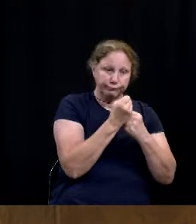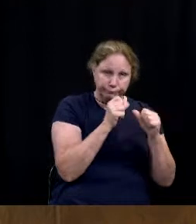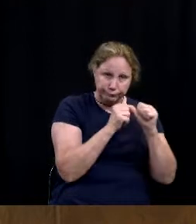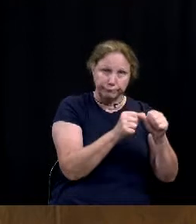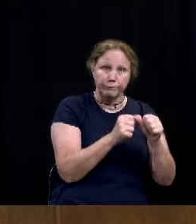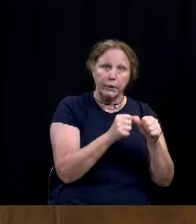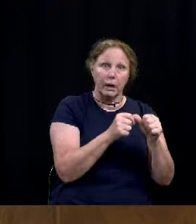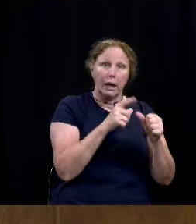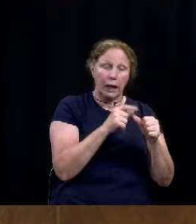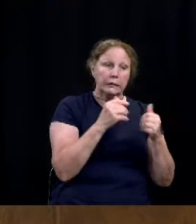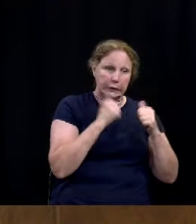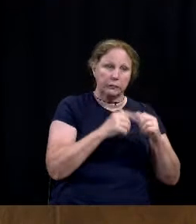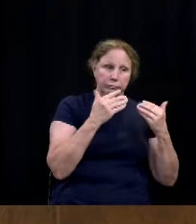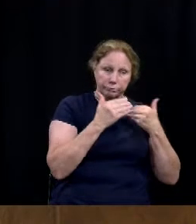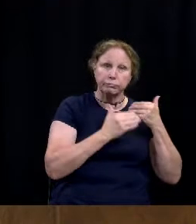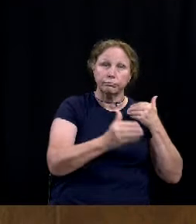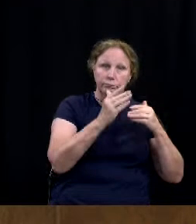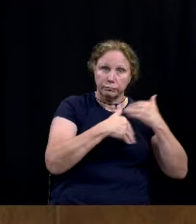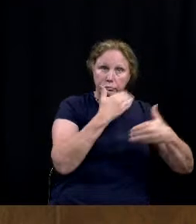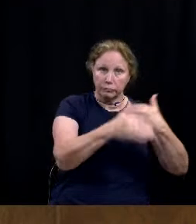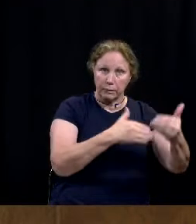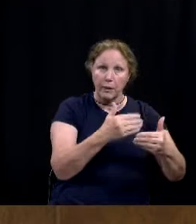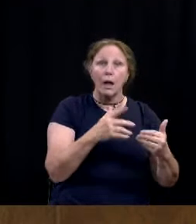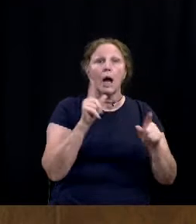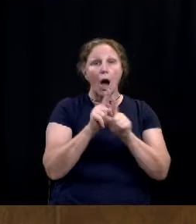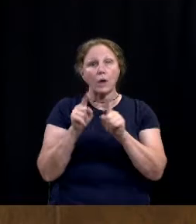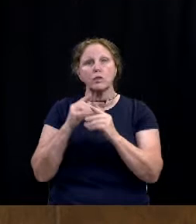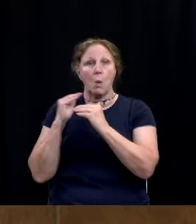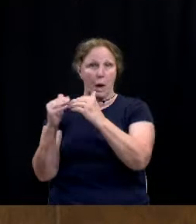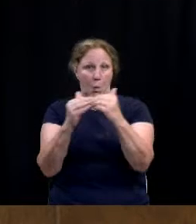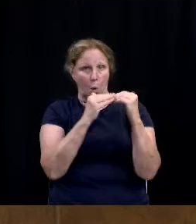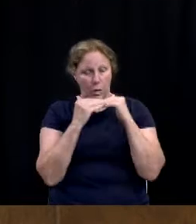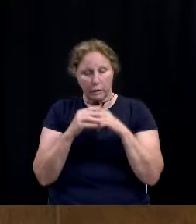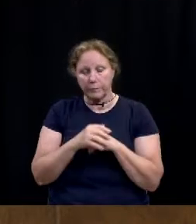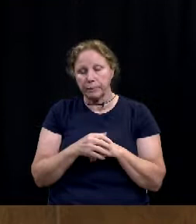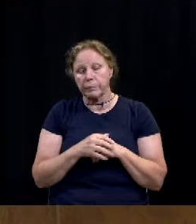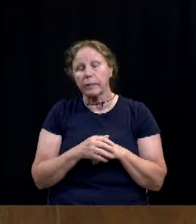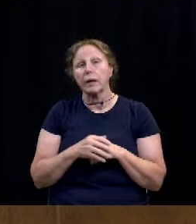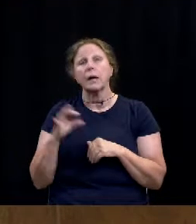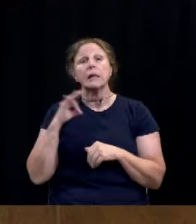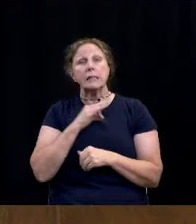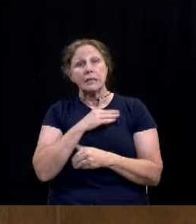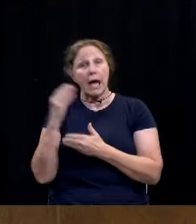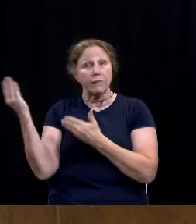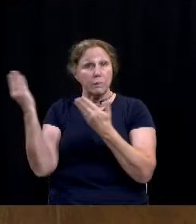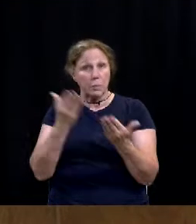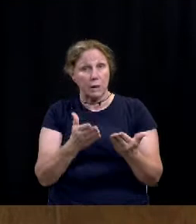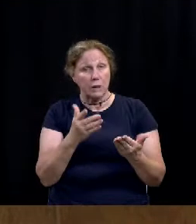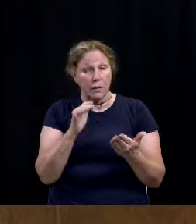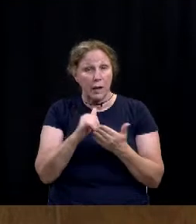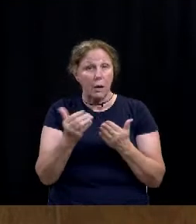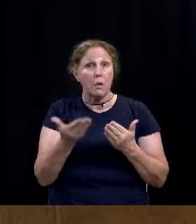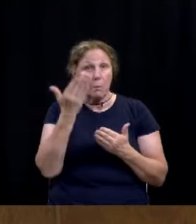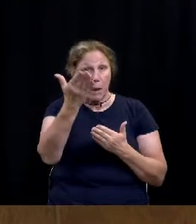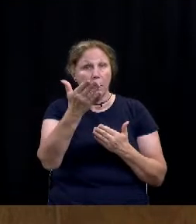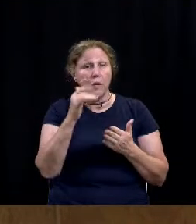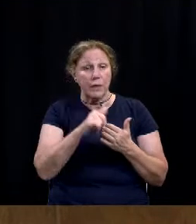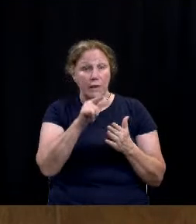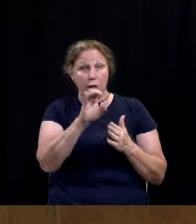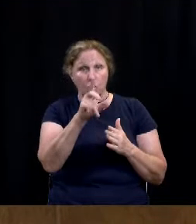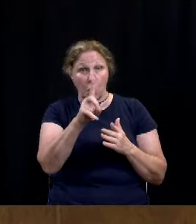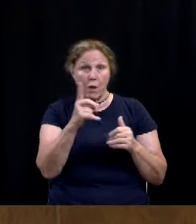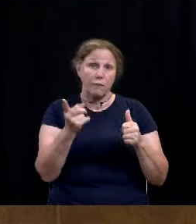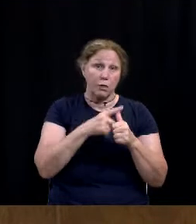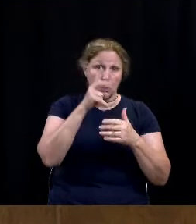as well as creating a culture of equity. Staff brings this forward with our recommendation of adoption of the ordinance. I'm first